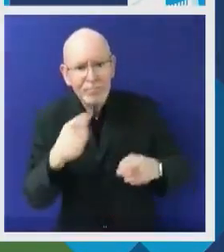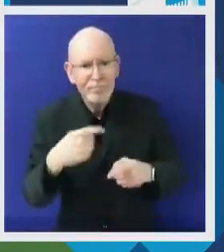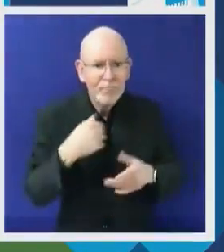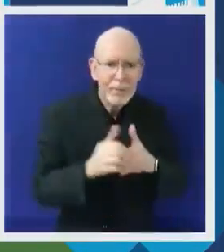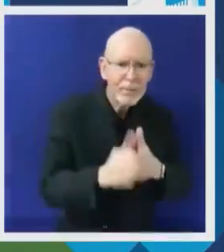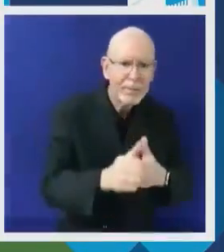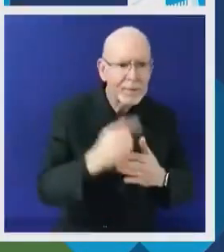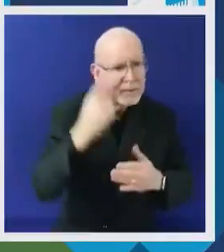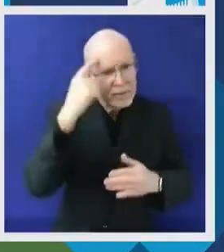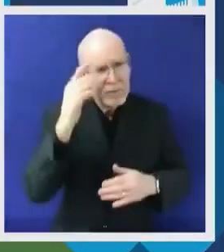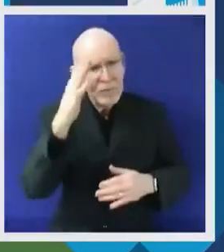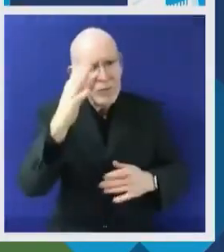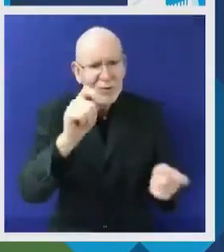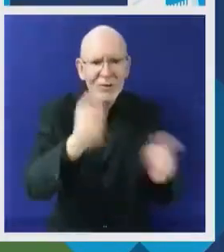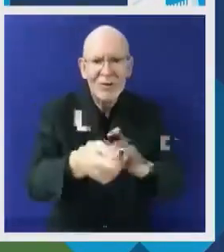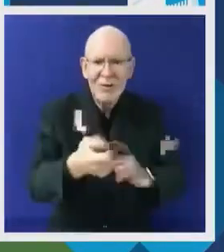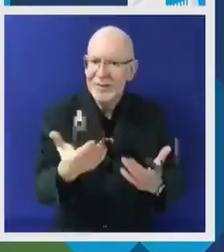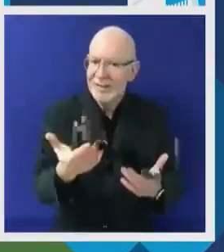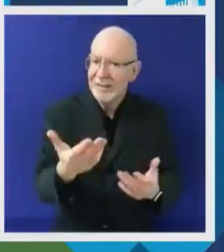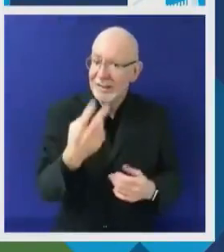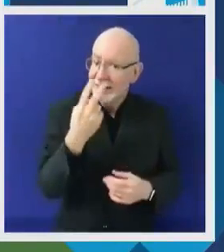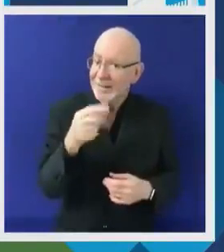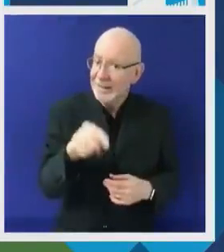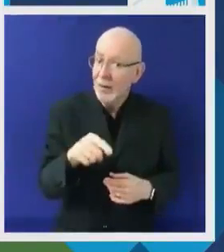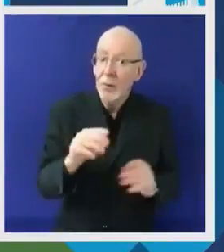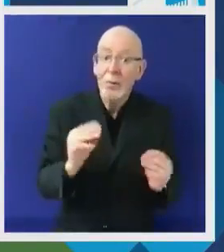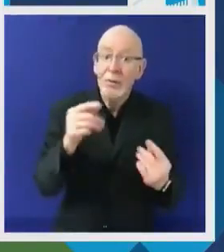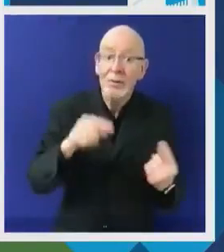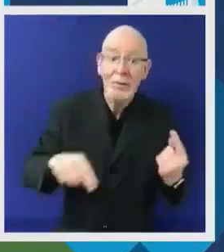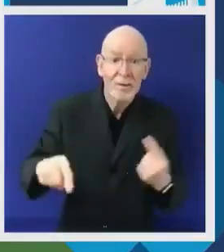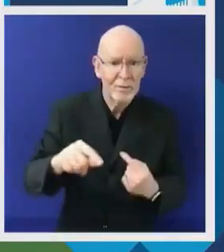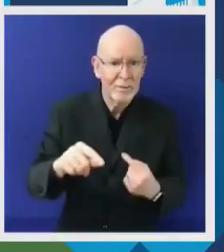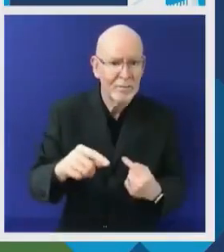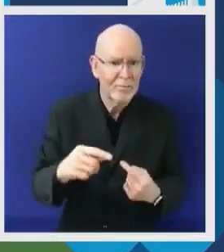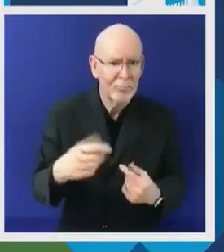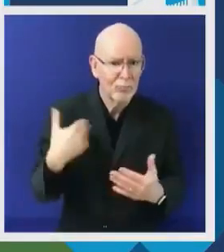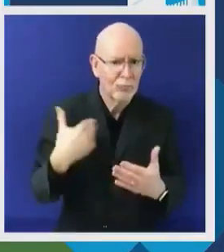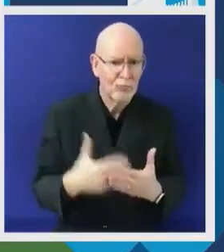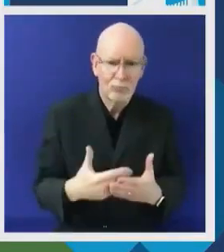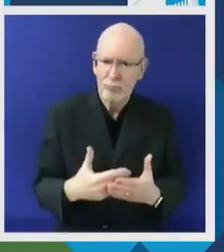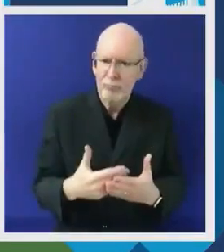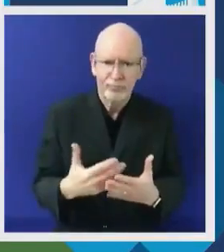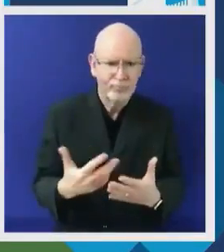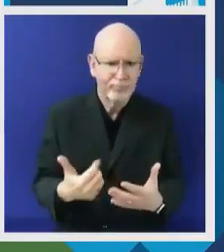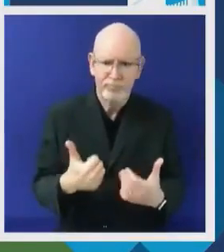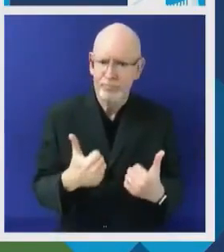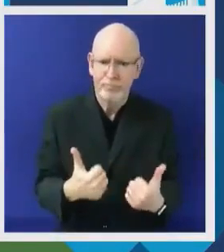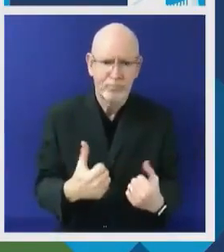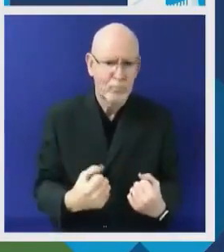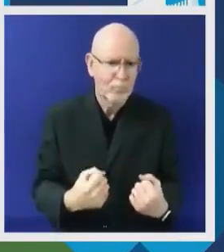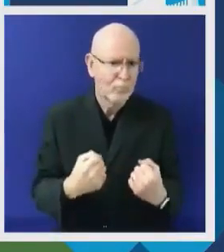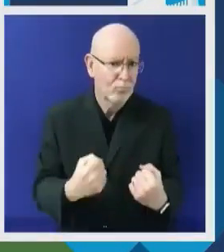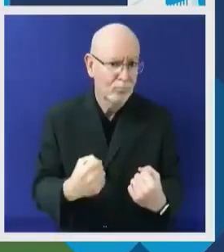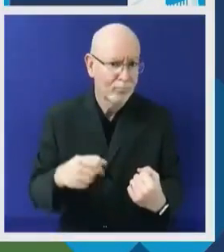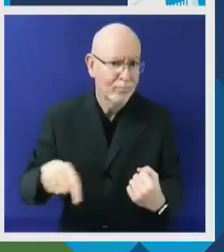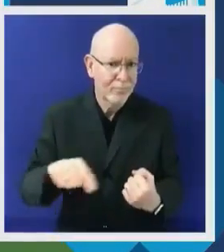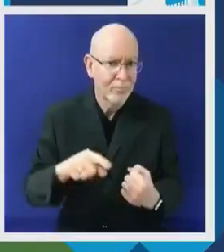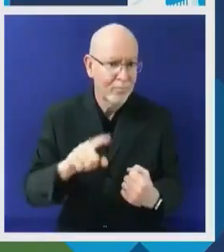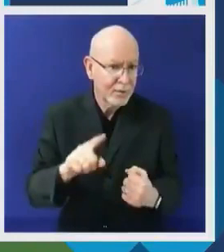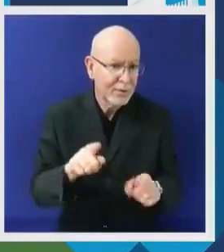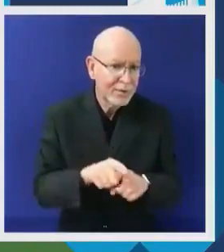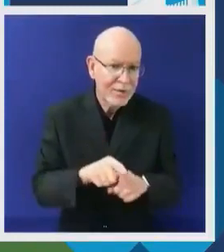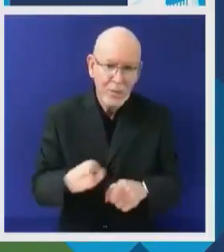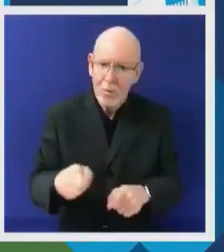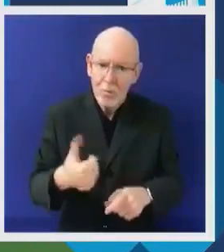They have shown us leadership, courage and grit that we sometimes fail to see in our elected political leaders.